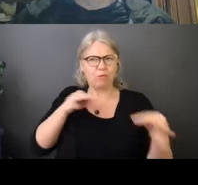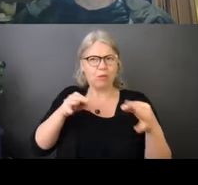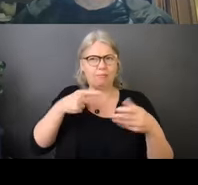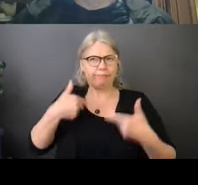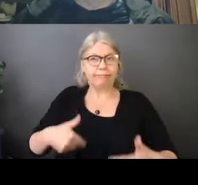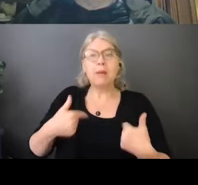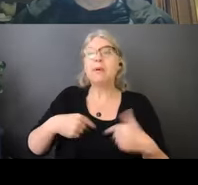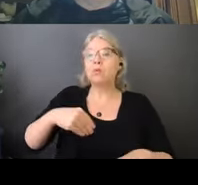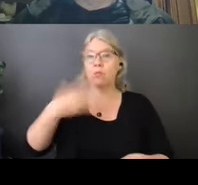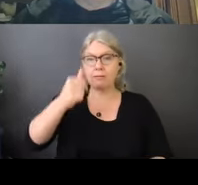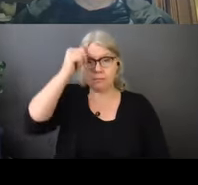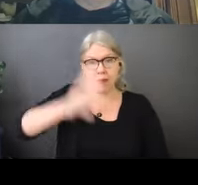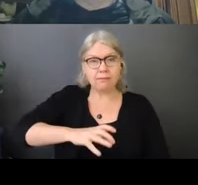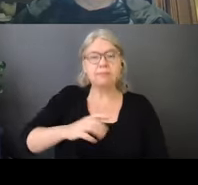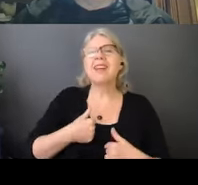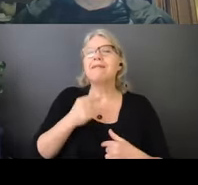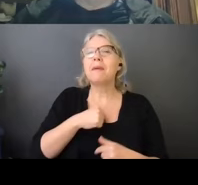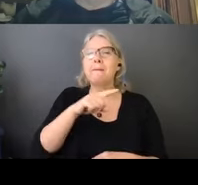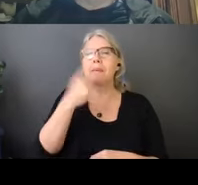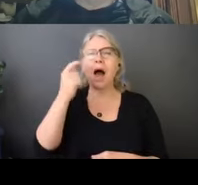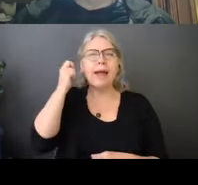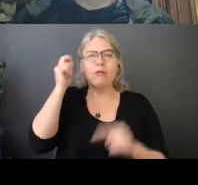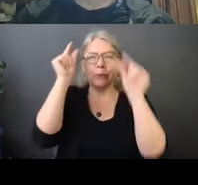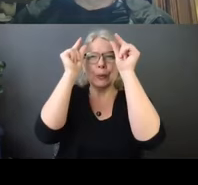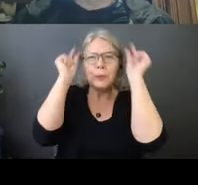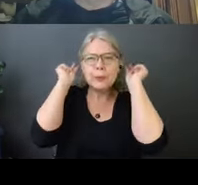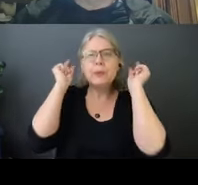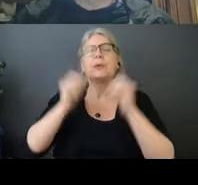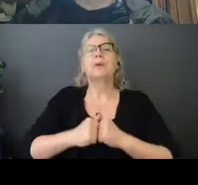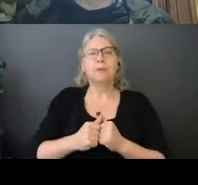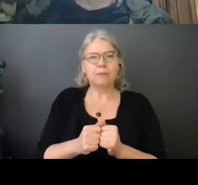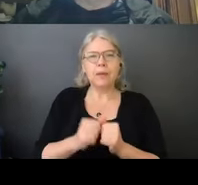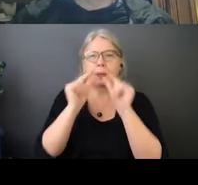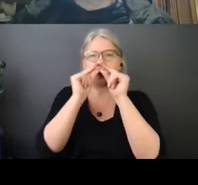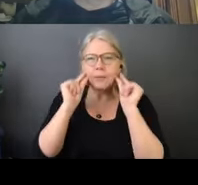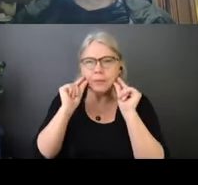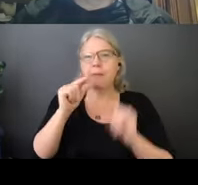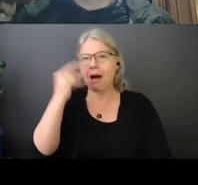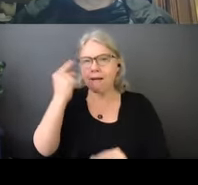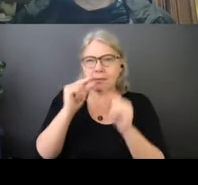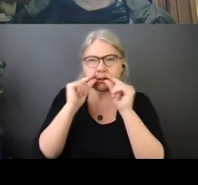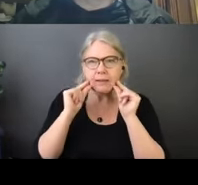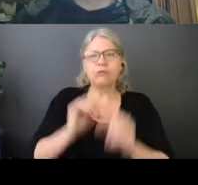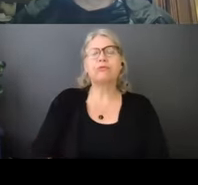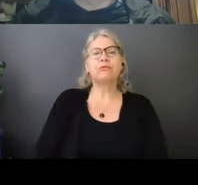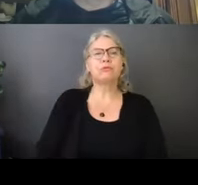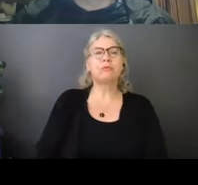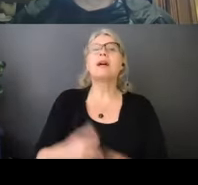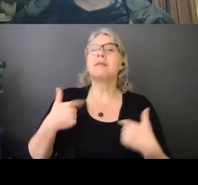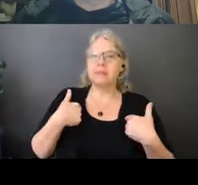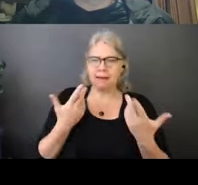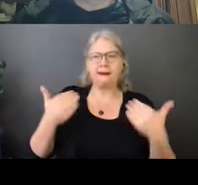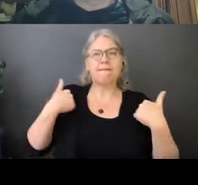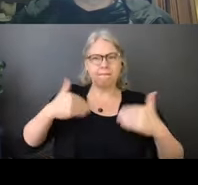white male with short black hair, short black mustache. I'm a person with a